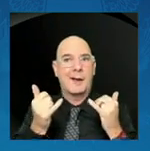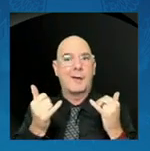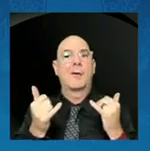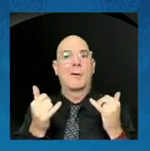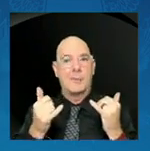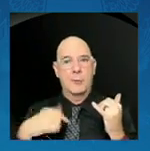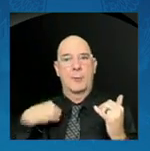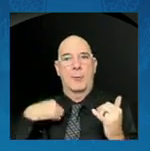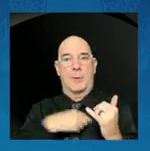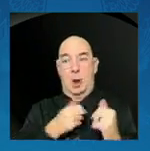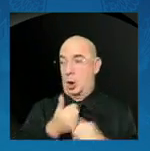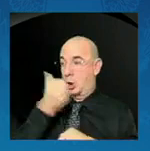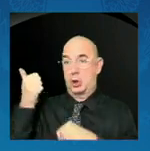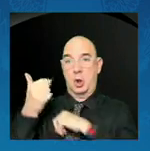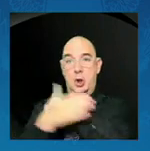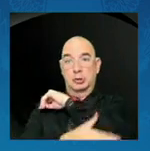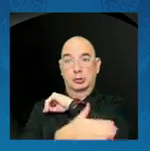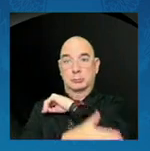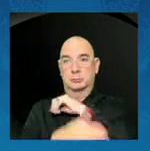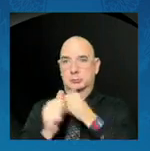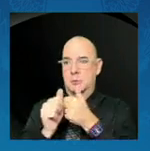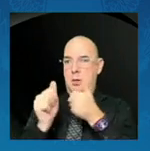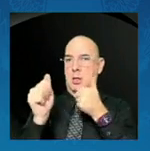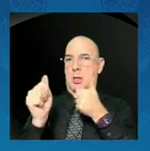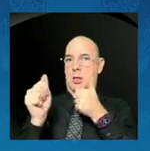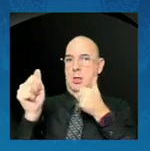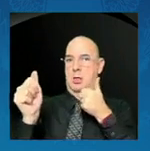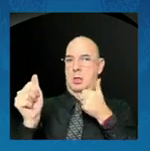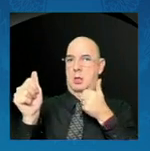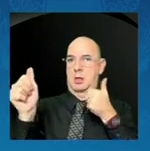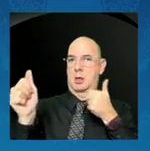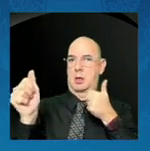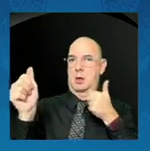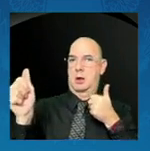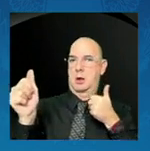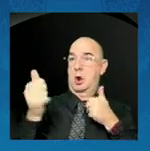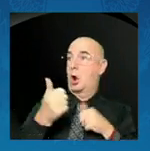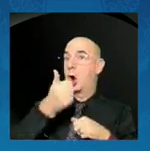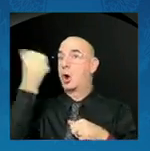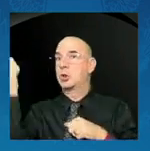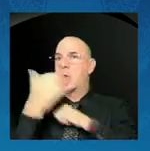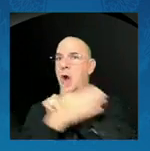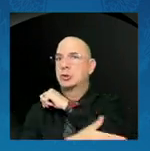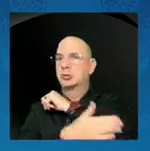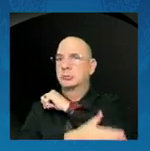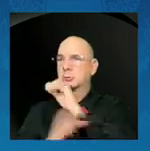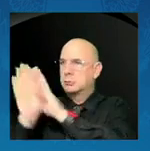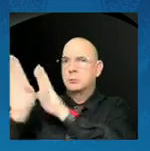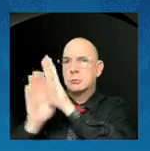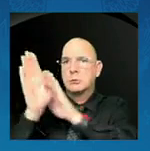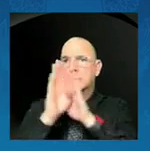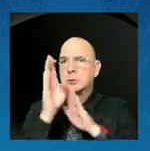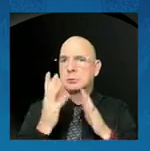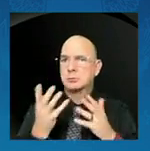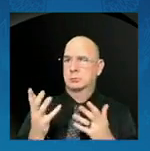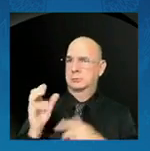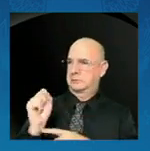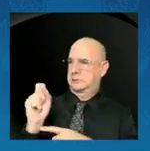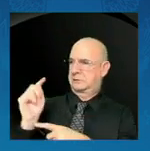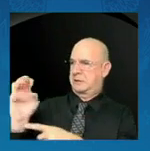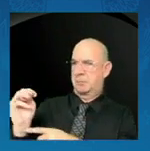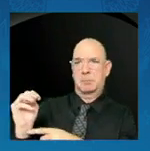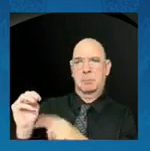as others develop their STEM workforce. To compete in the 21st